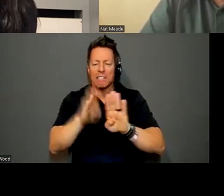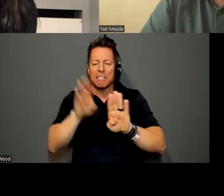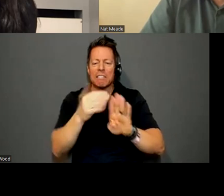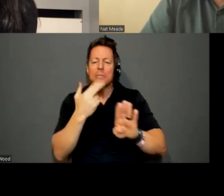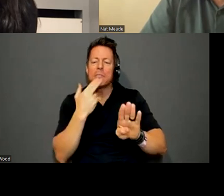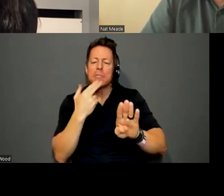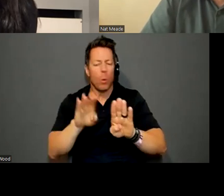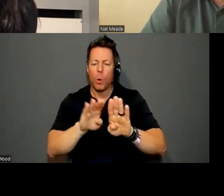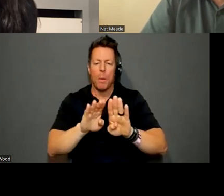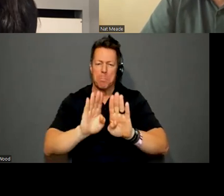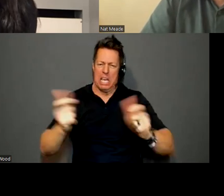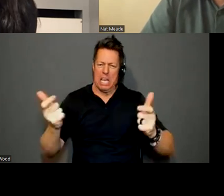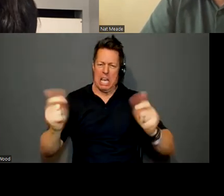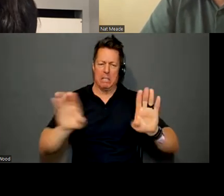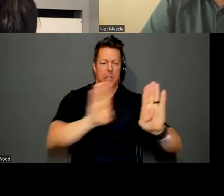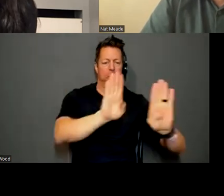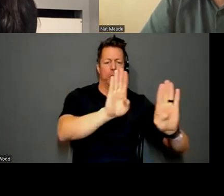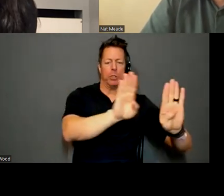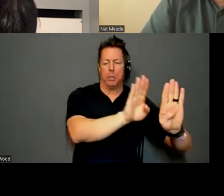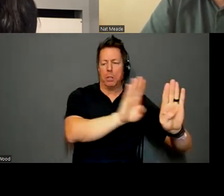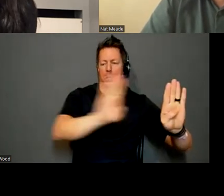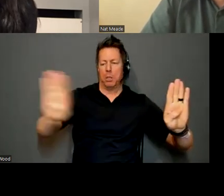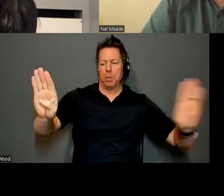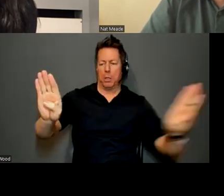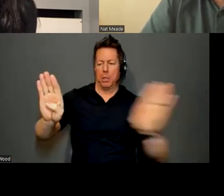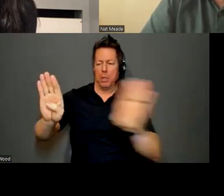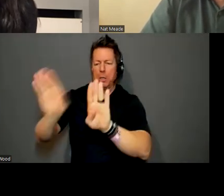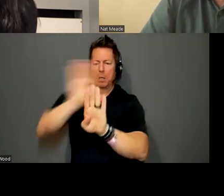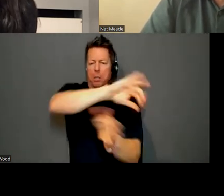by nature in that way and felt really beautiful.